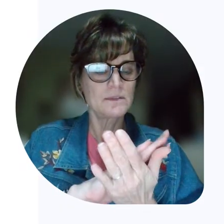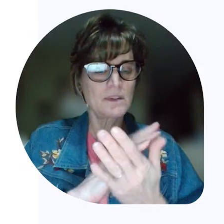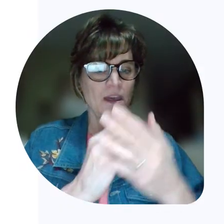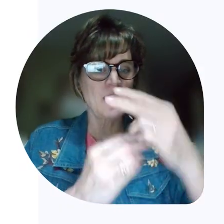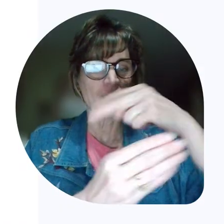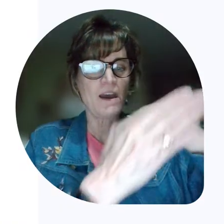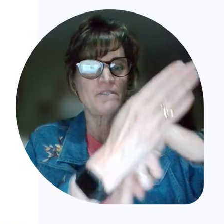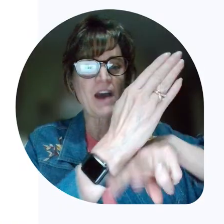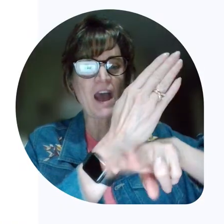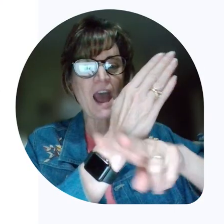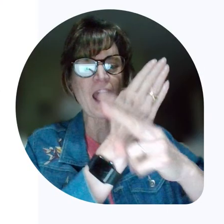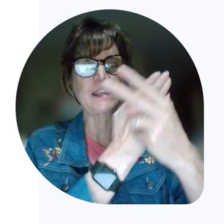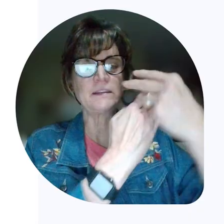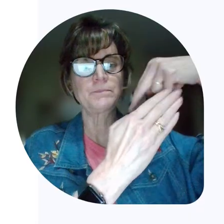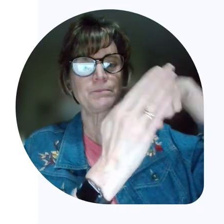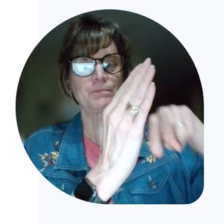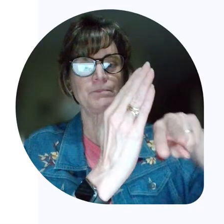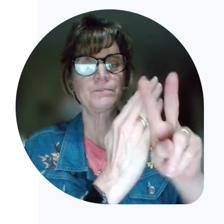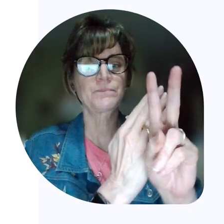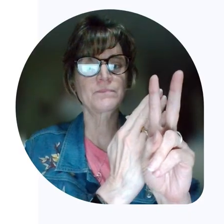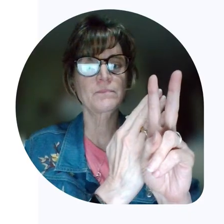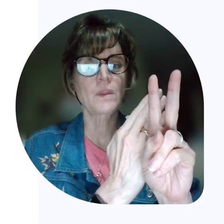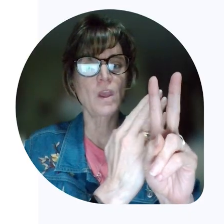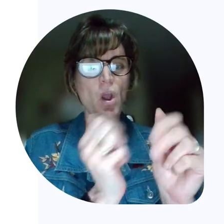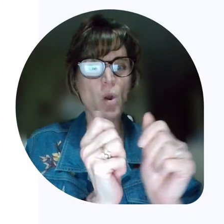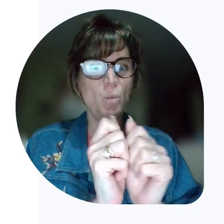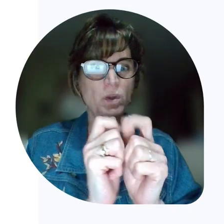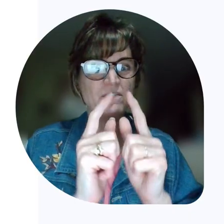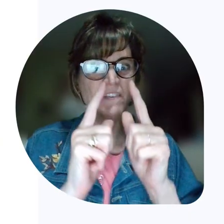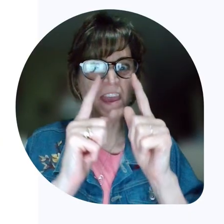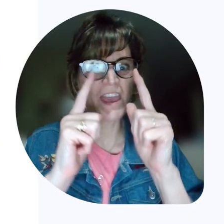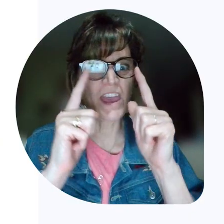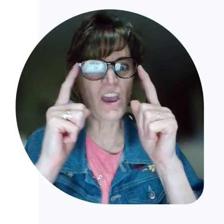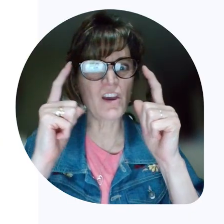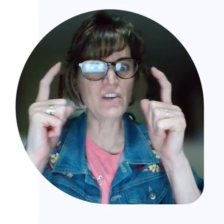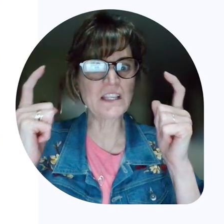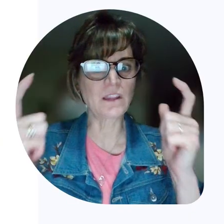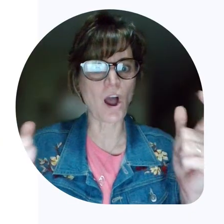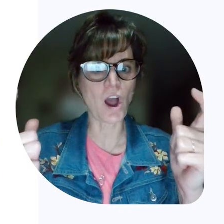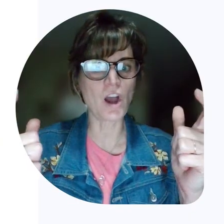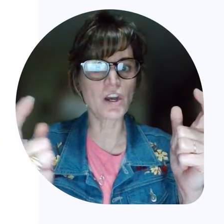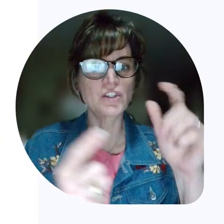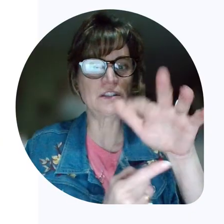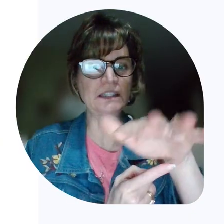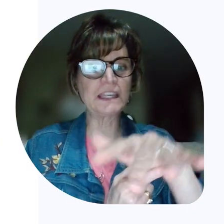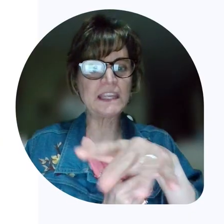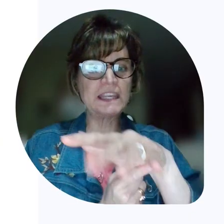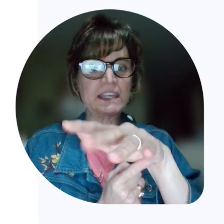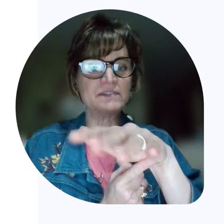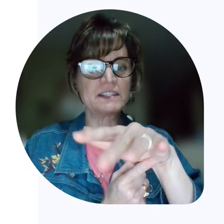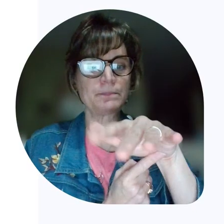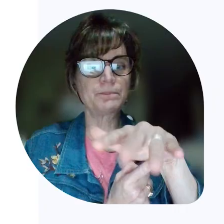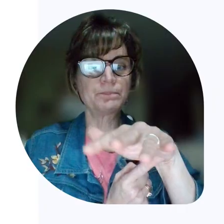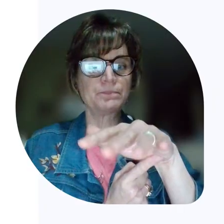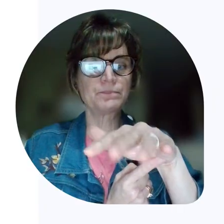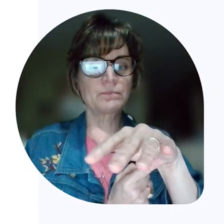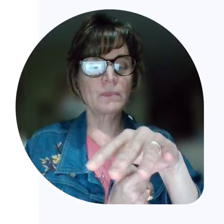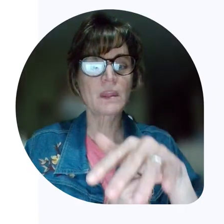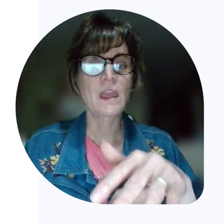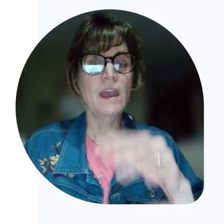a vine with very large leaves.